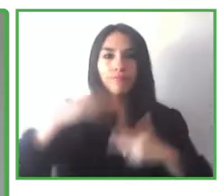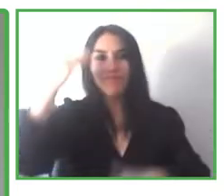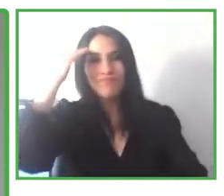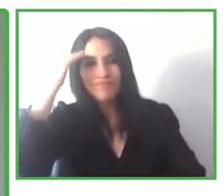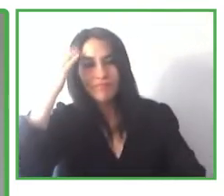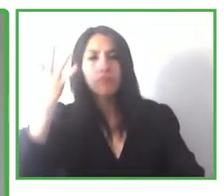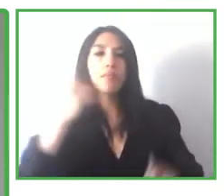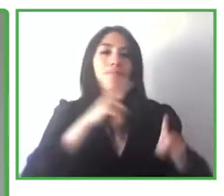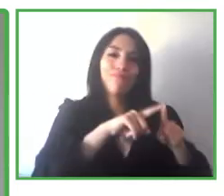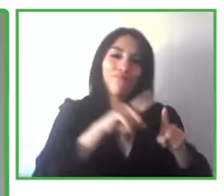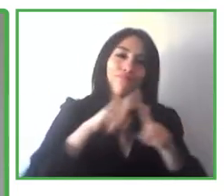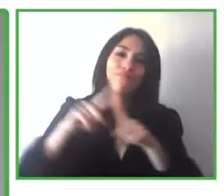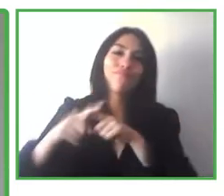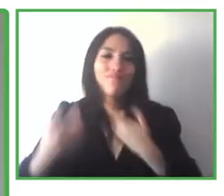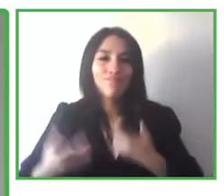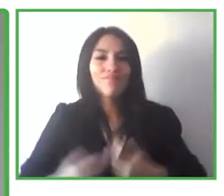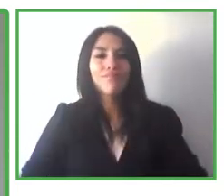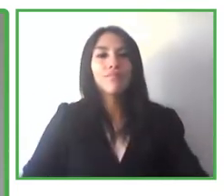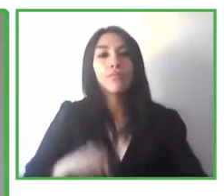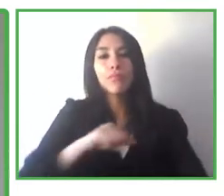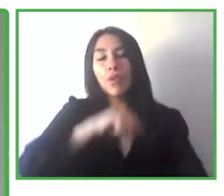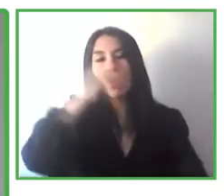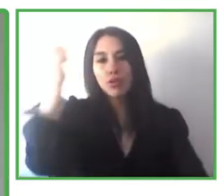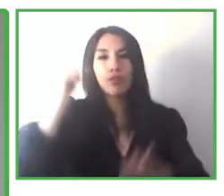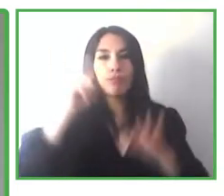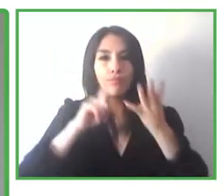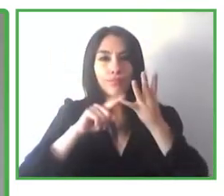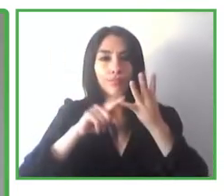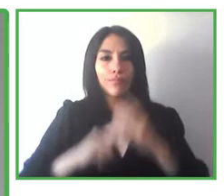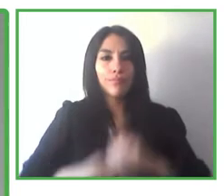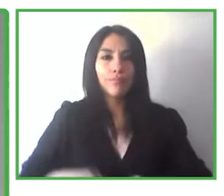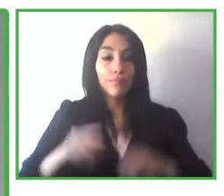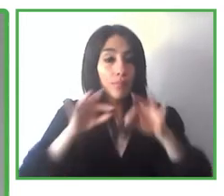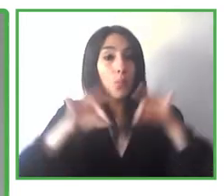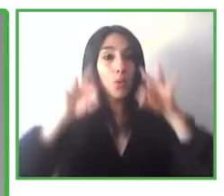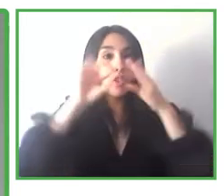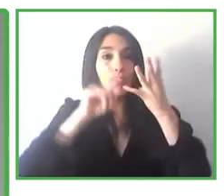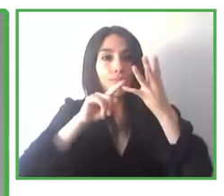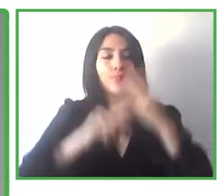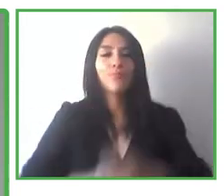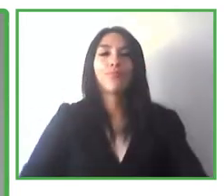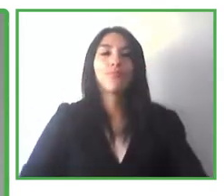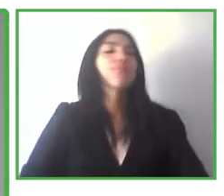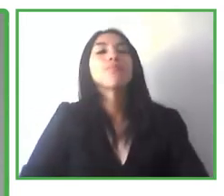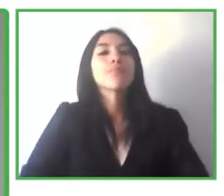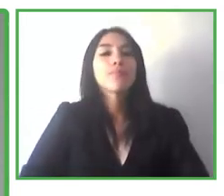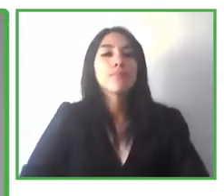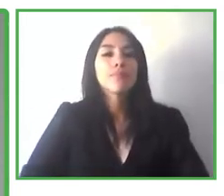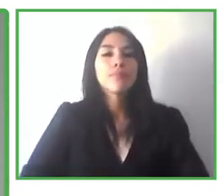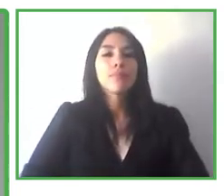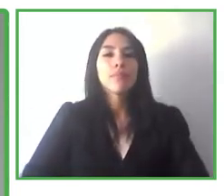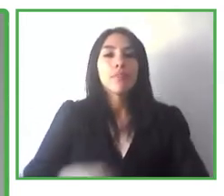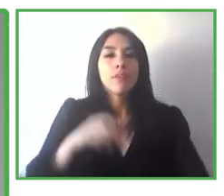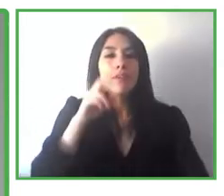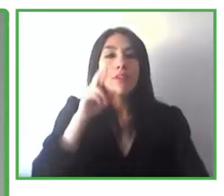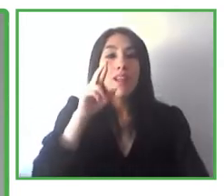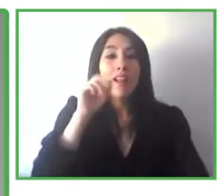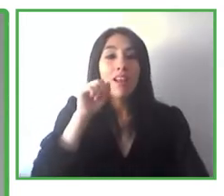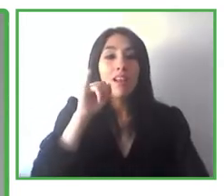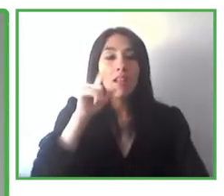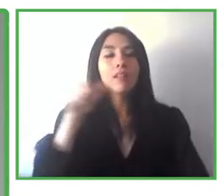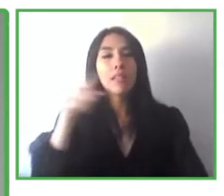etc. Also, is very important, maybe ICL and Raul will touch on this later on and